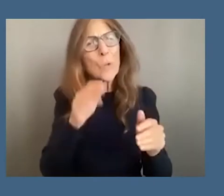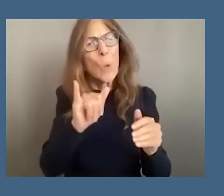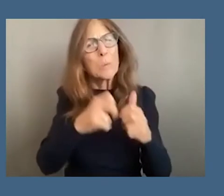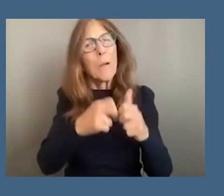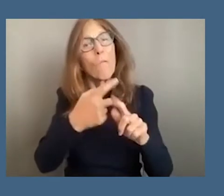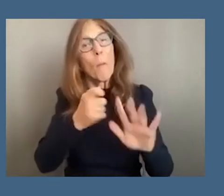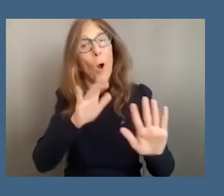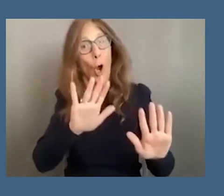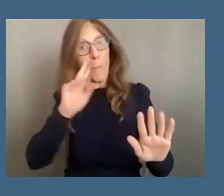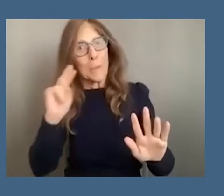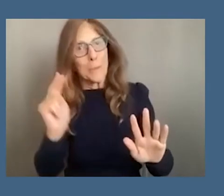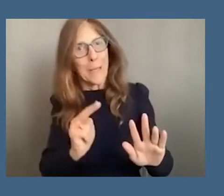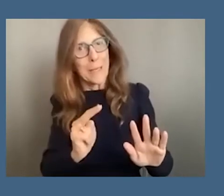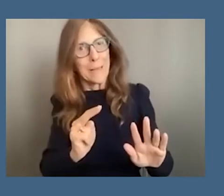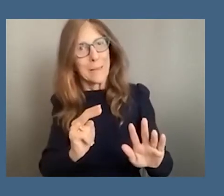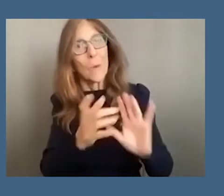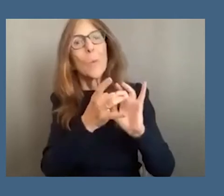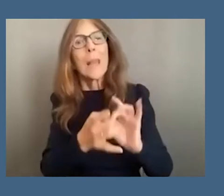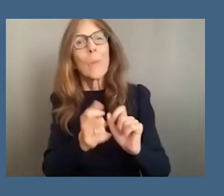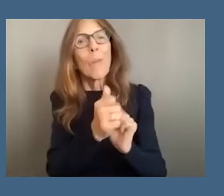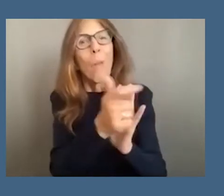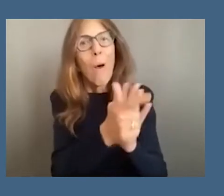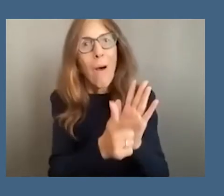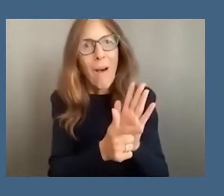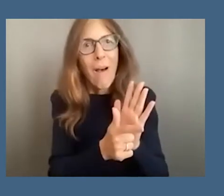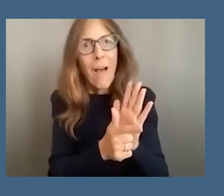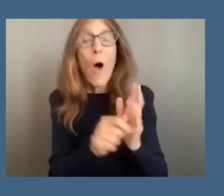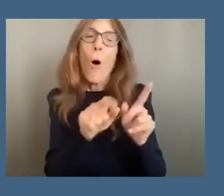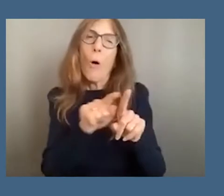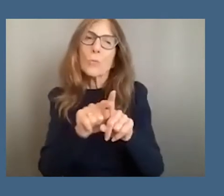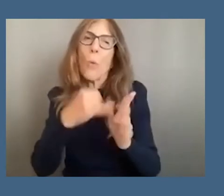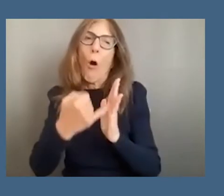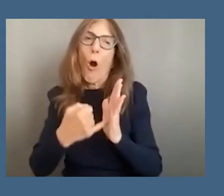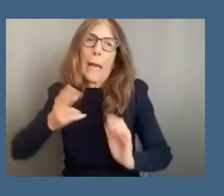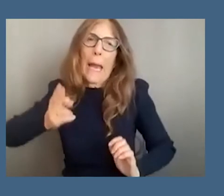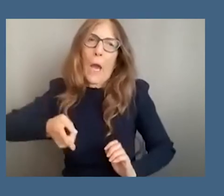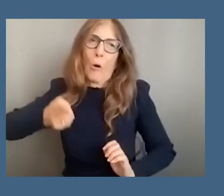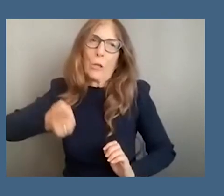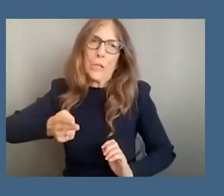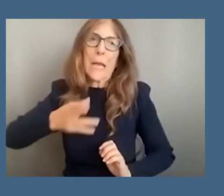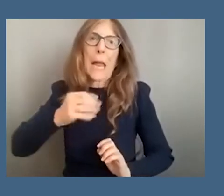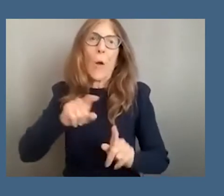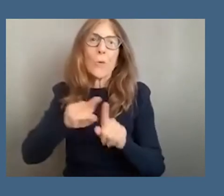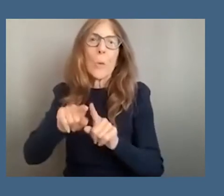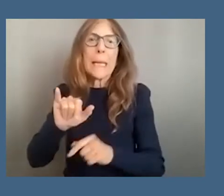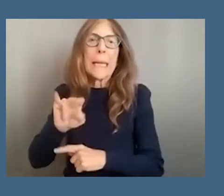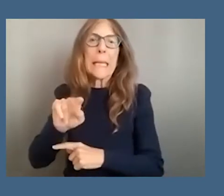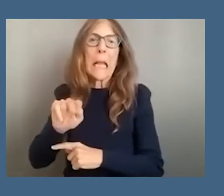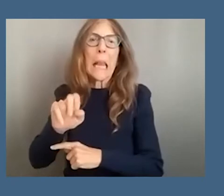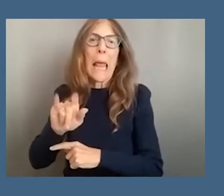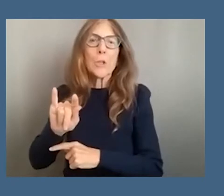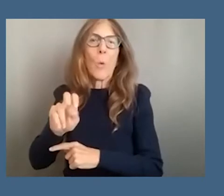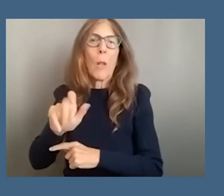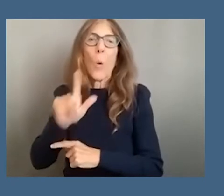perspective of law and more in terms of art heritage and intellectual property calen i'm so